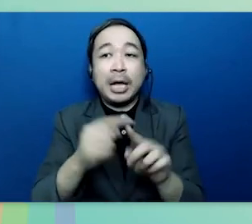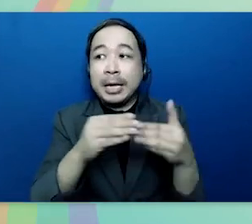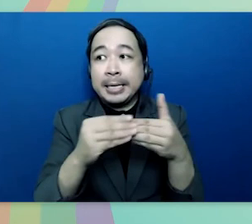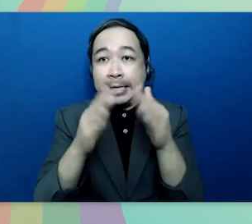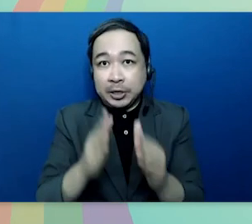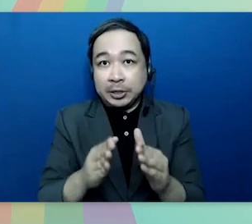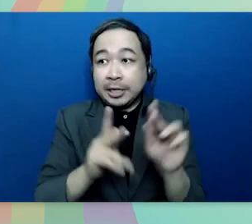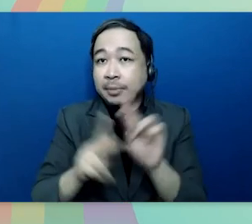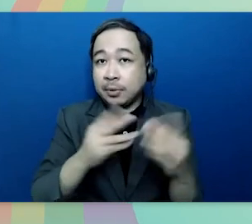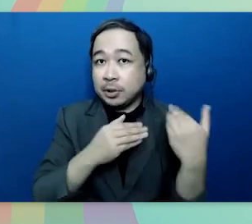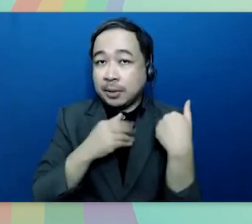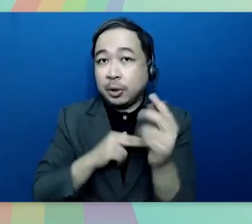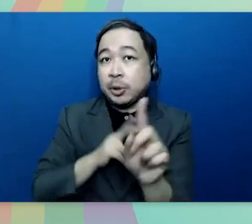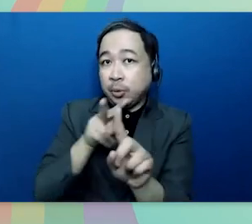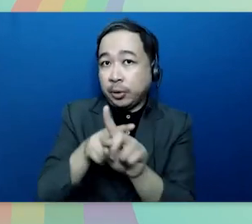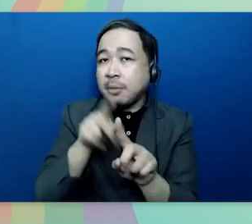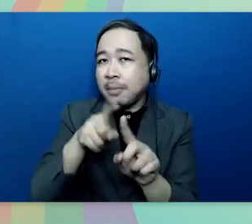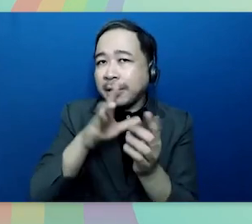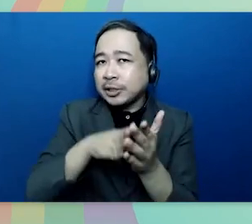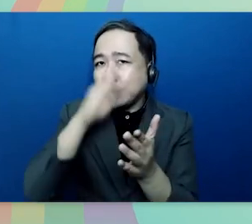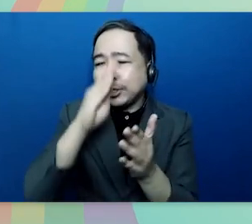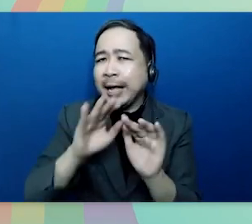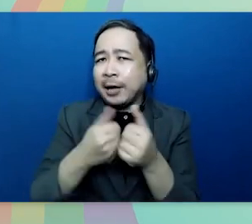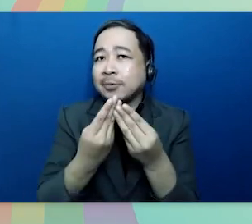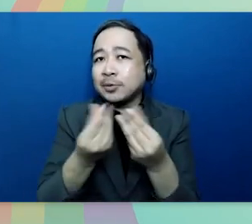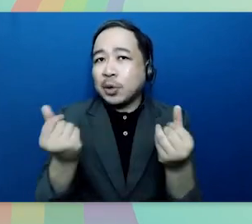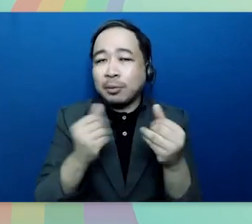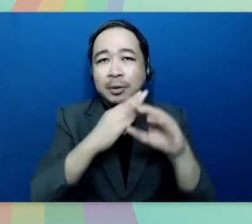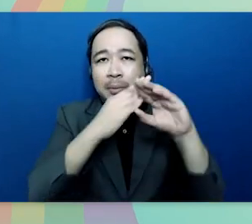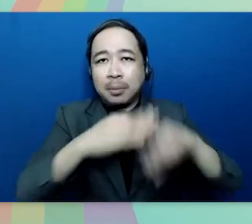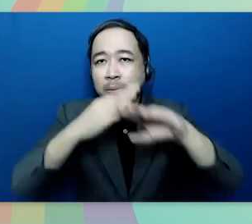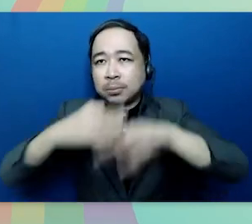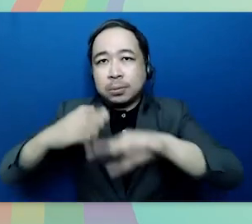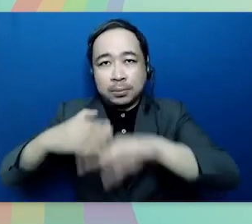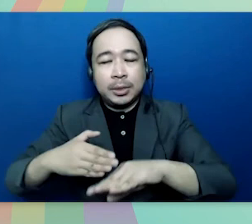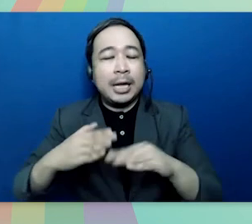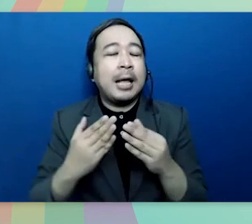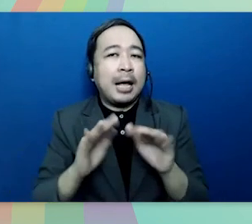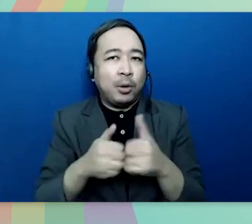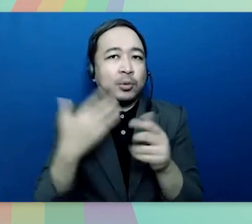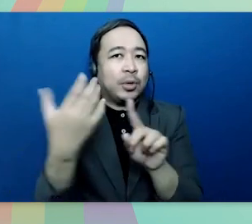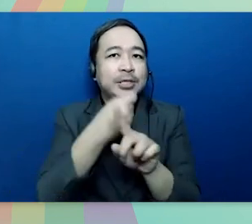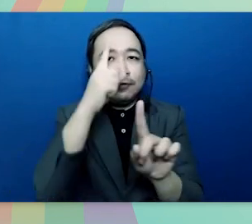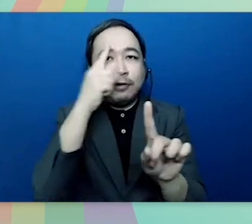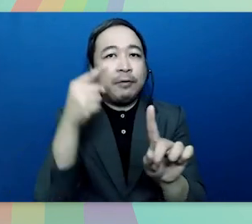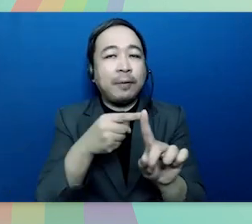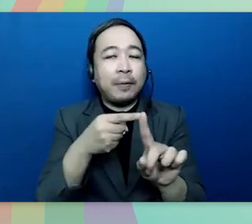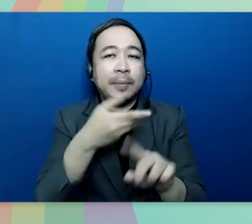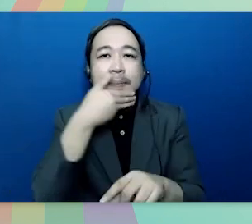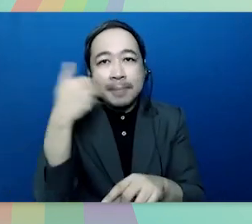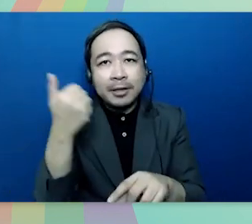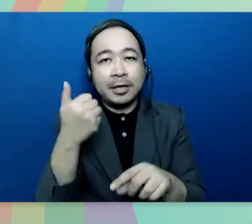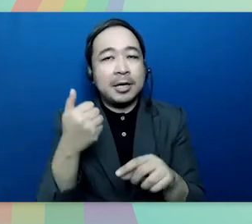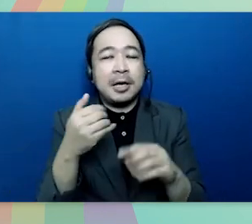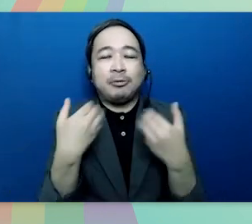and implementers must learn how to overcome these roadblocks to achieve a goal of a